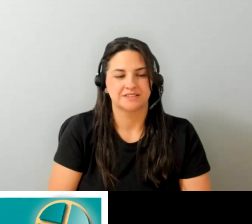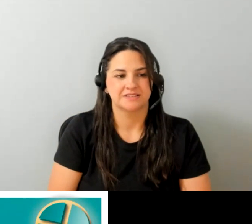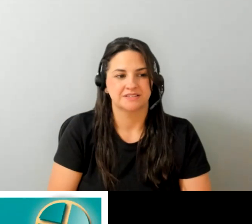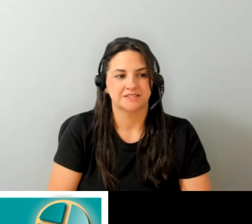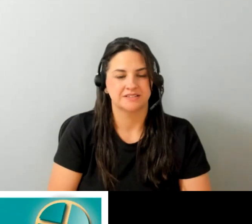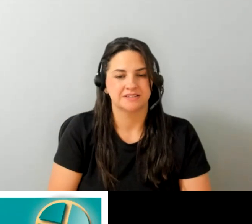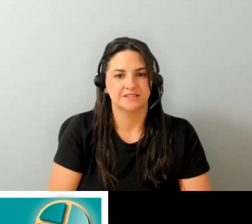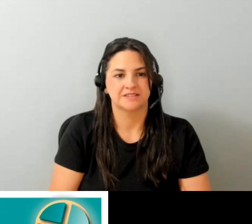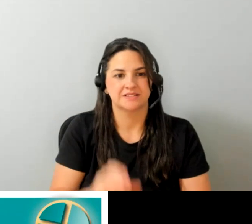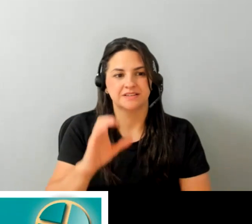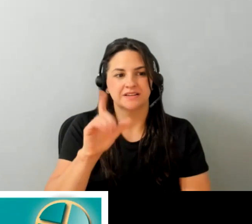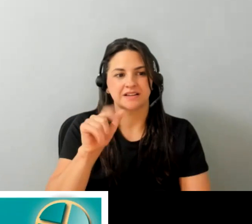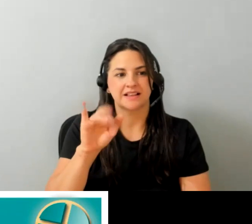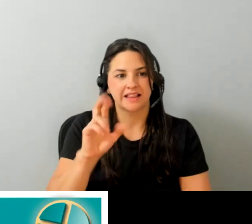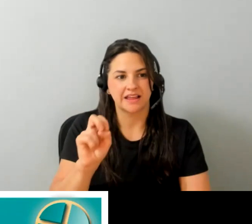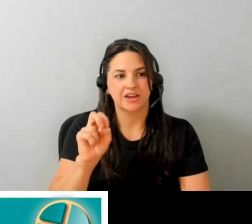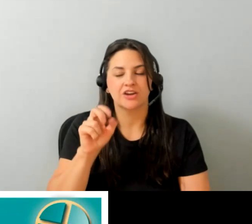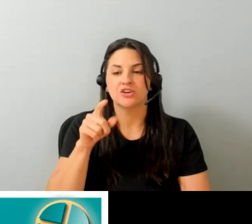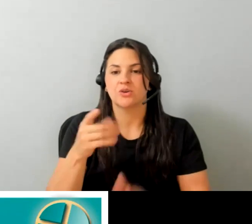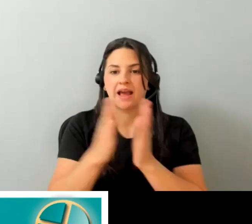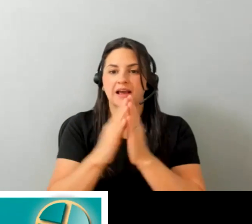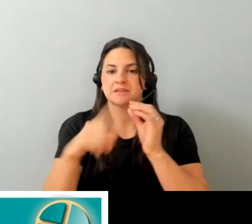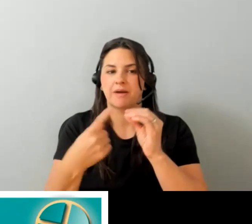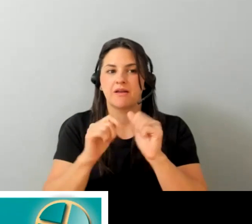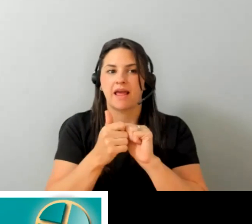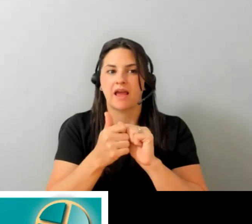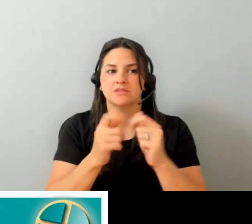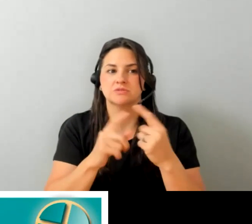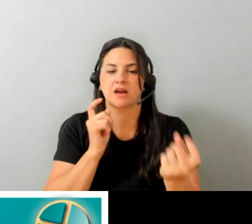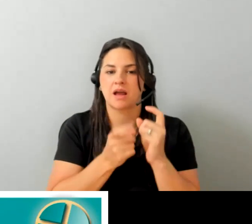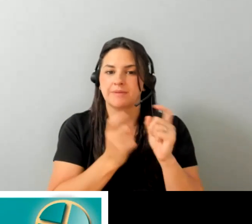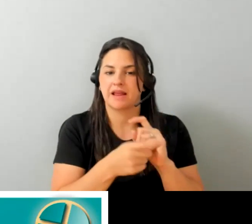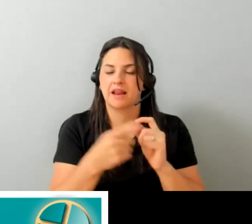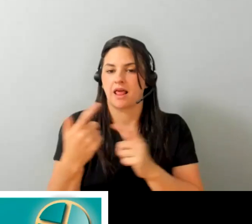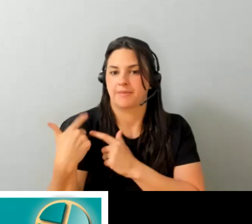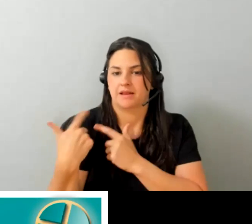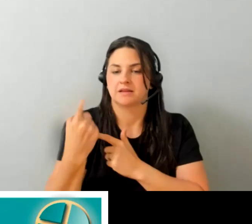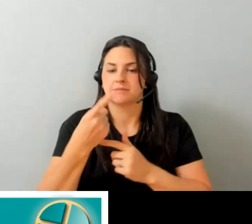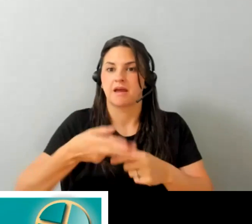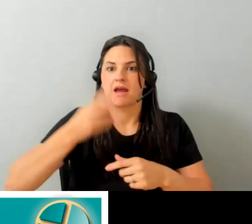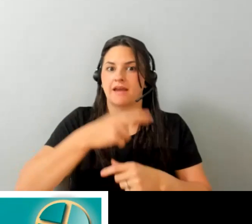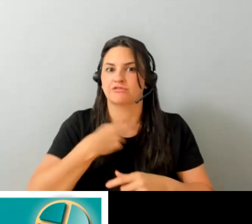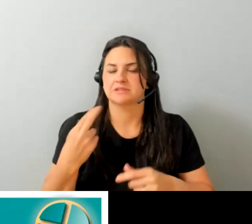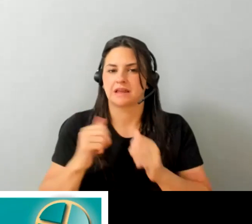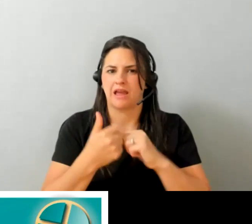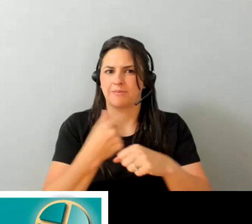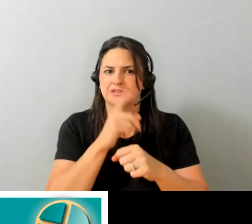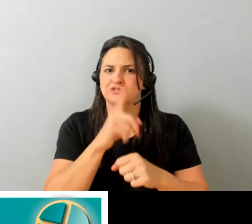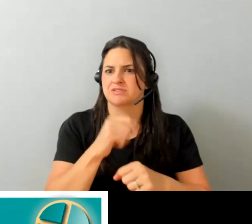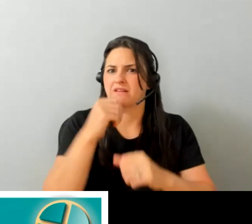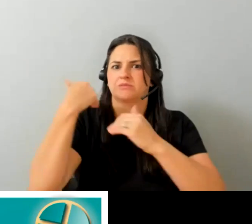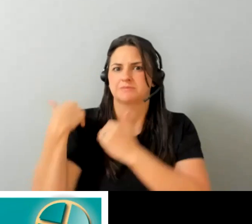so claire you asked about uh accommodating liability if you design something with high risk how do you ensure you're not held responsible